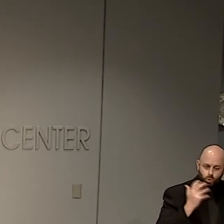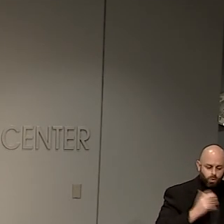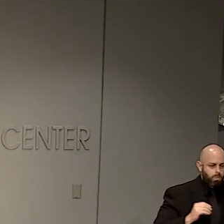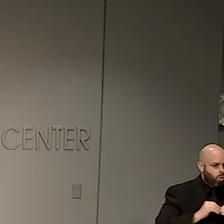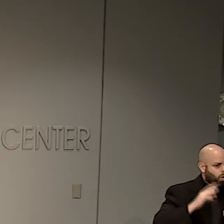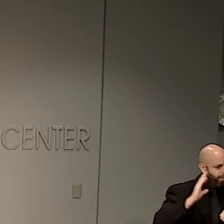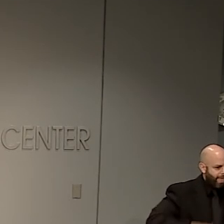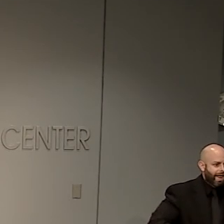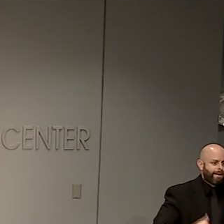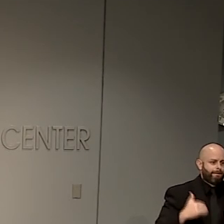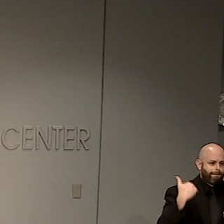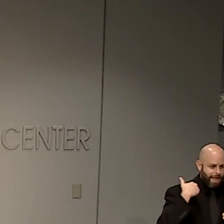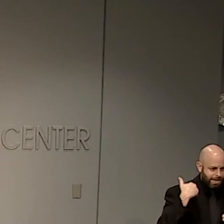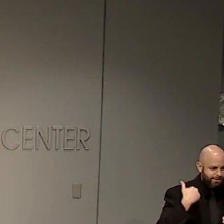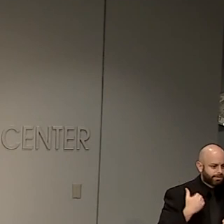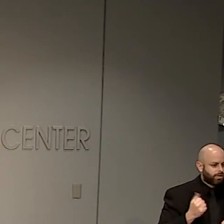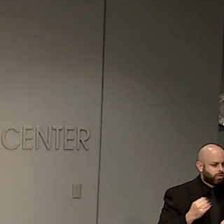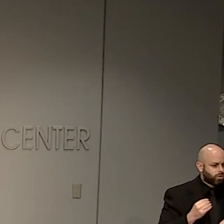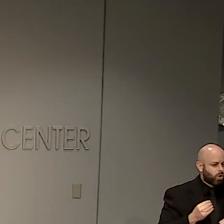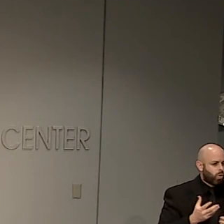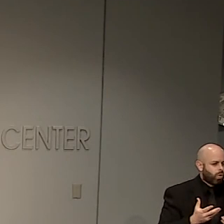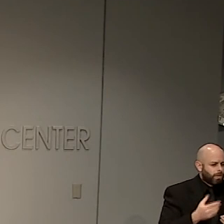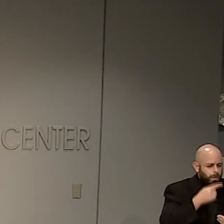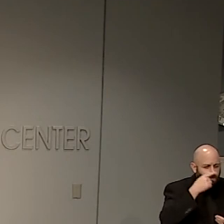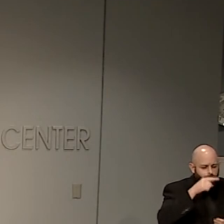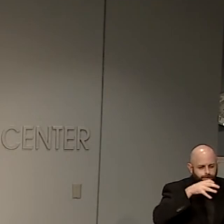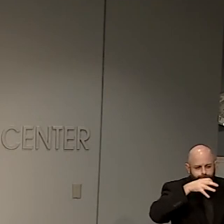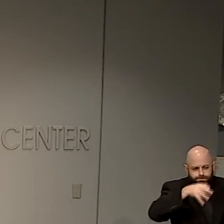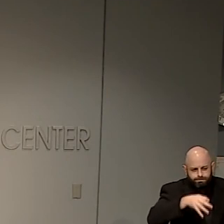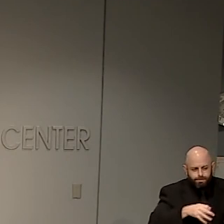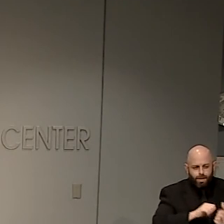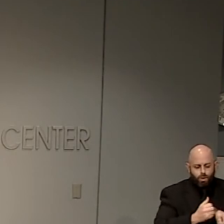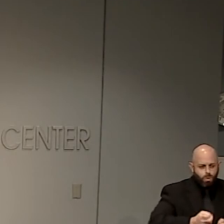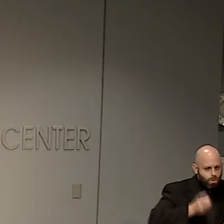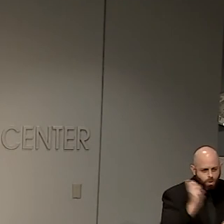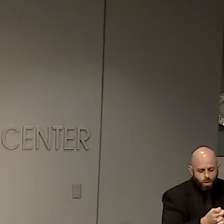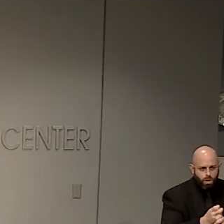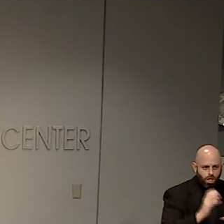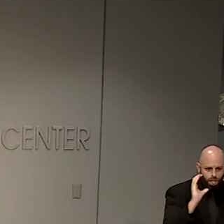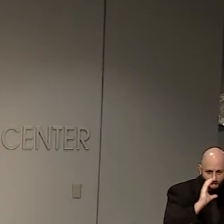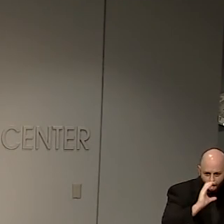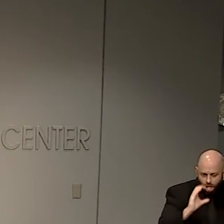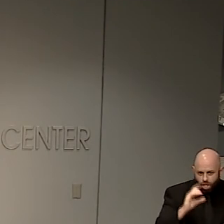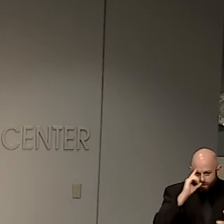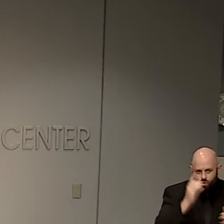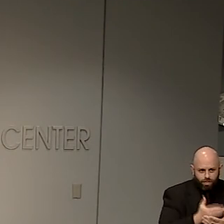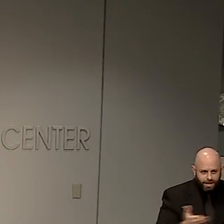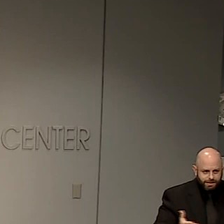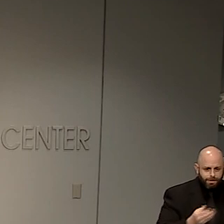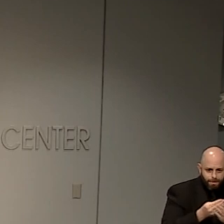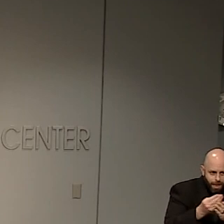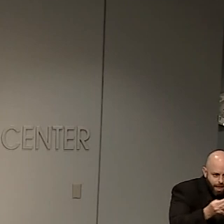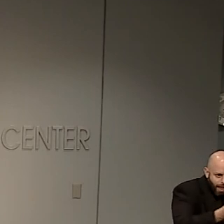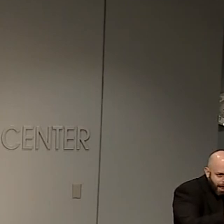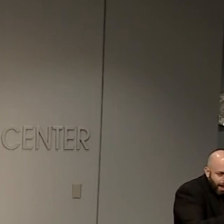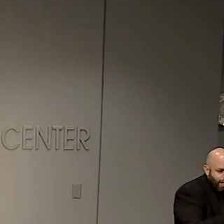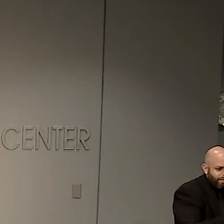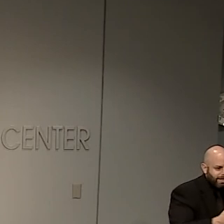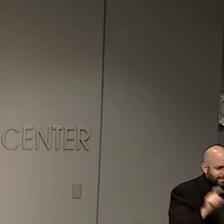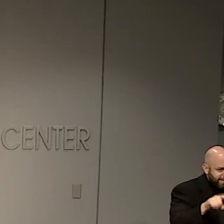past. Could you just talk about the struggles and the challenges that his agency, the